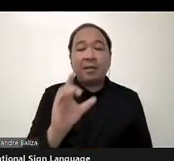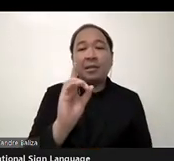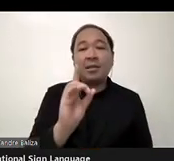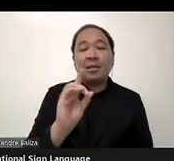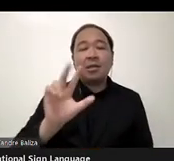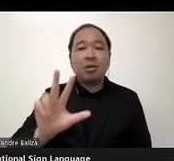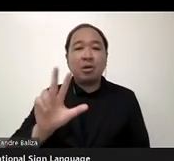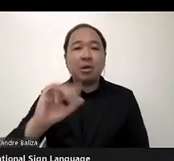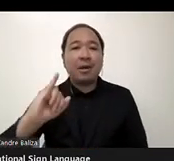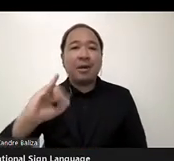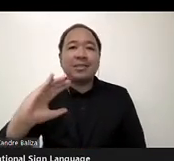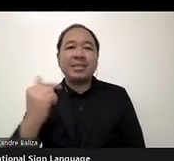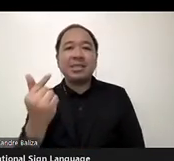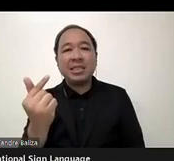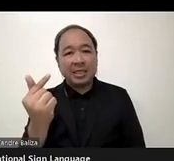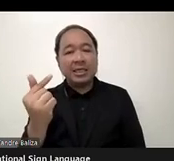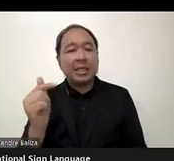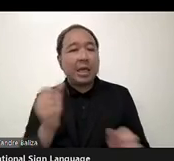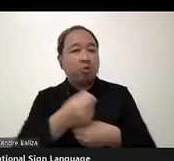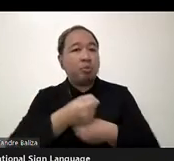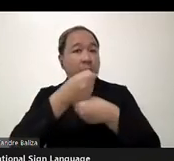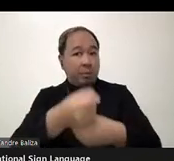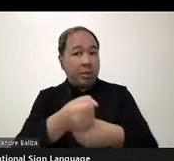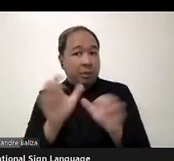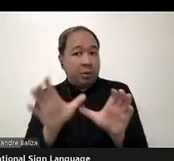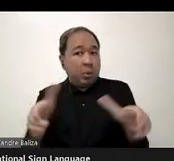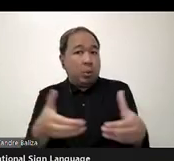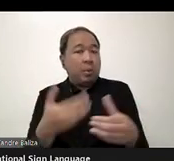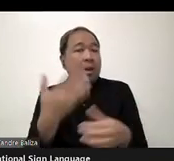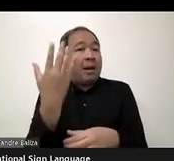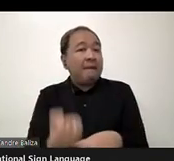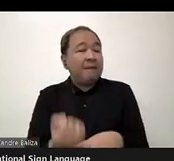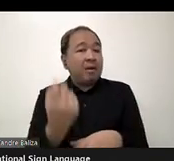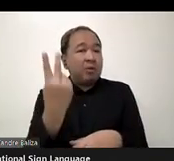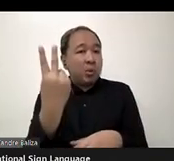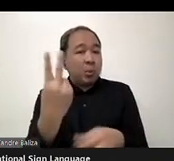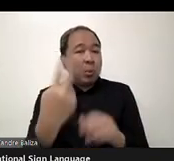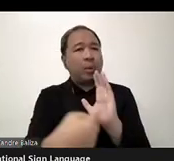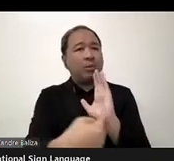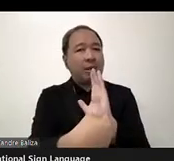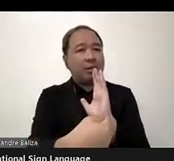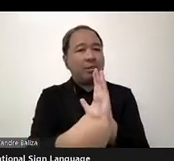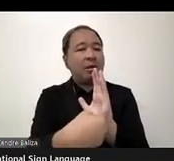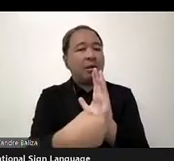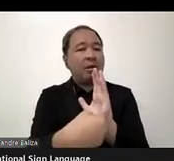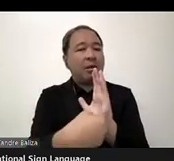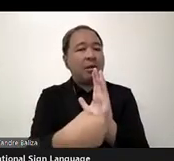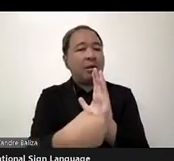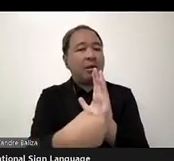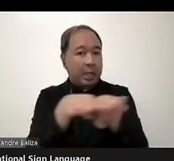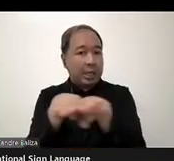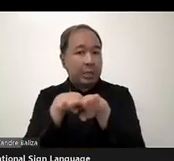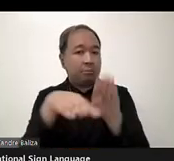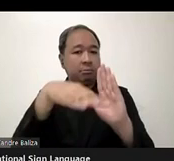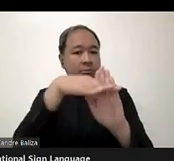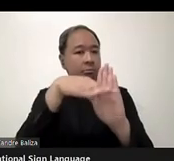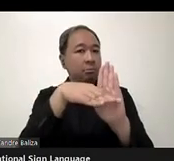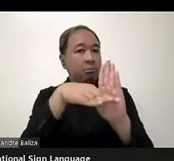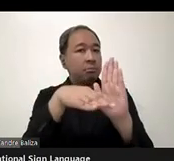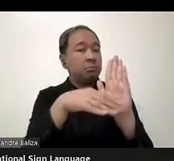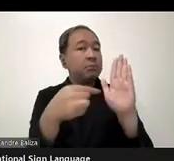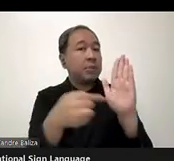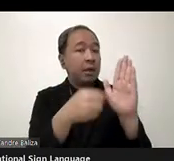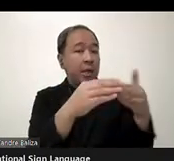technical standards, which are able to guide and to ensure those who are developing